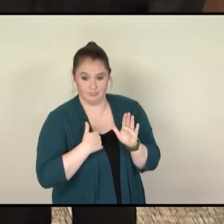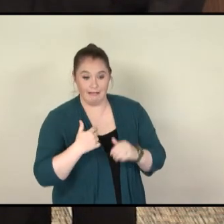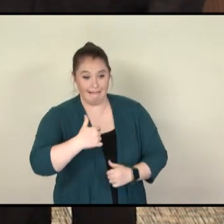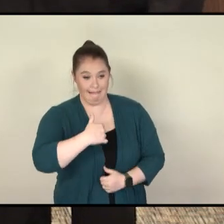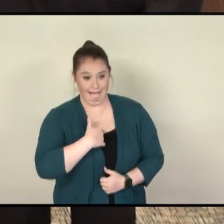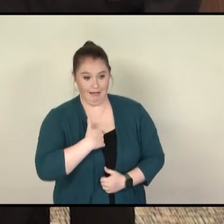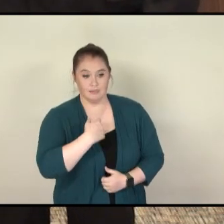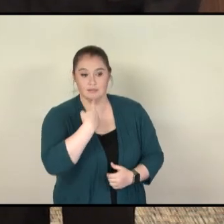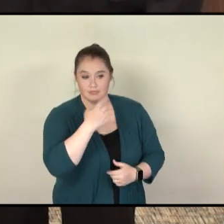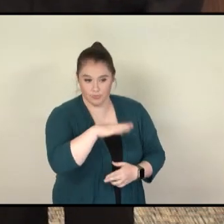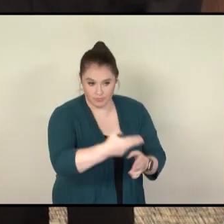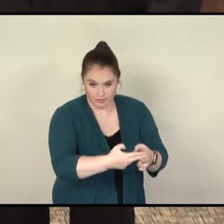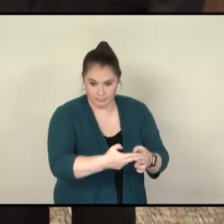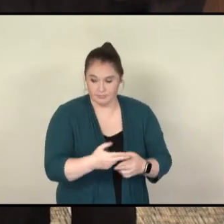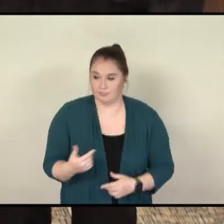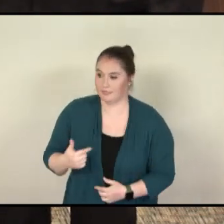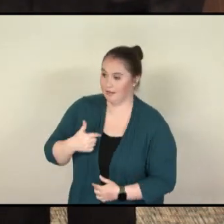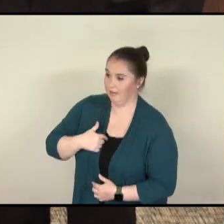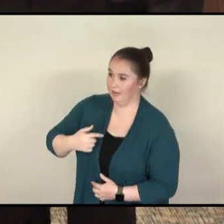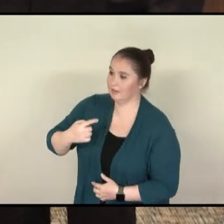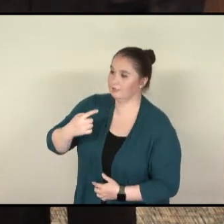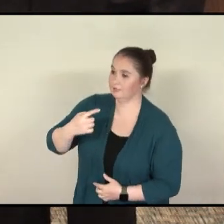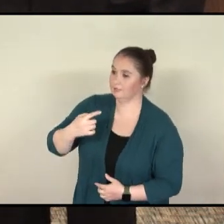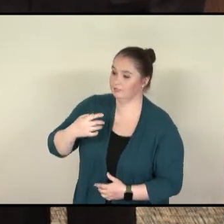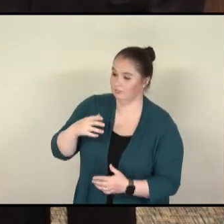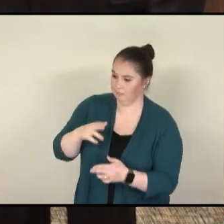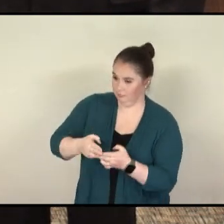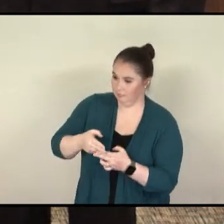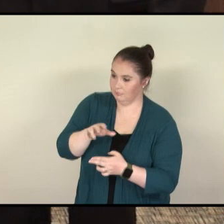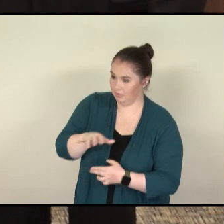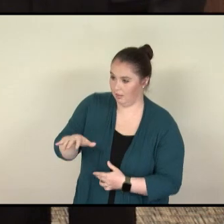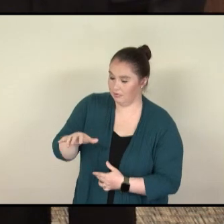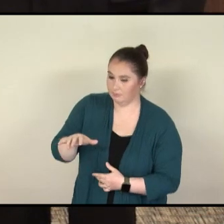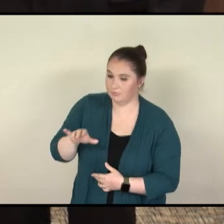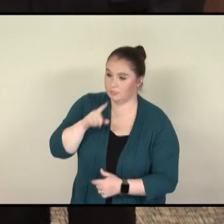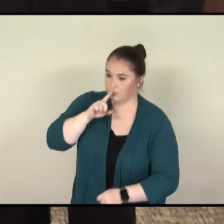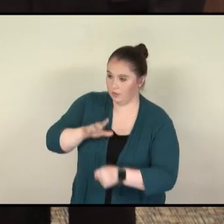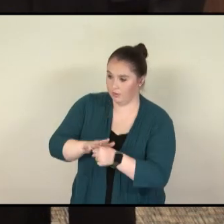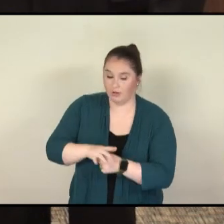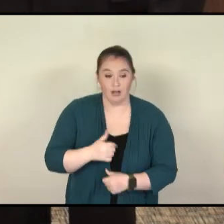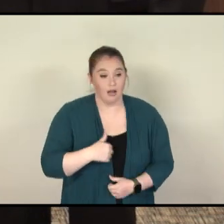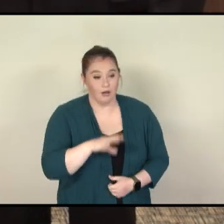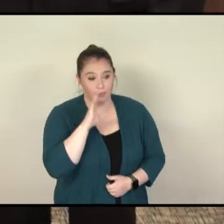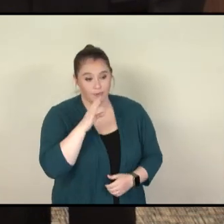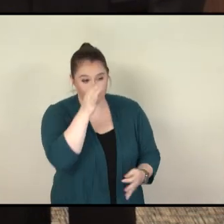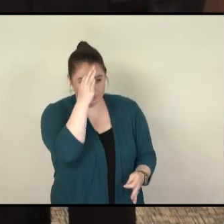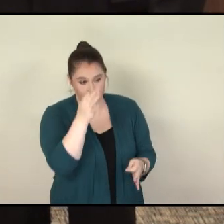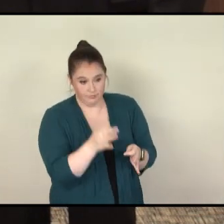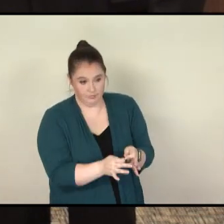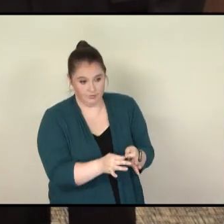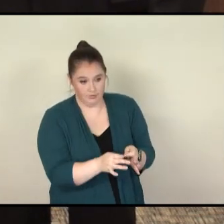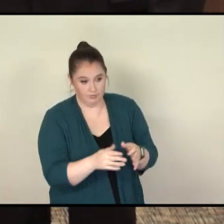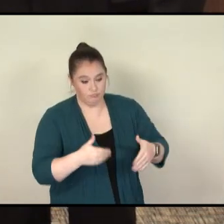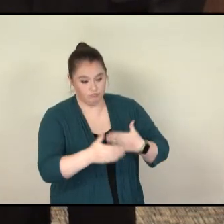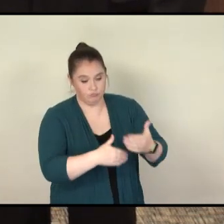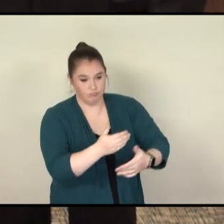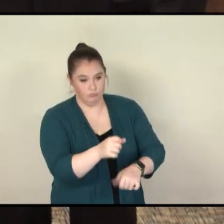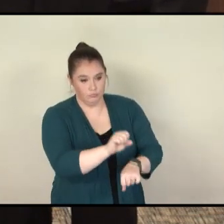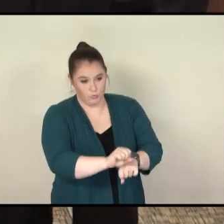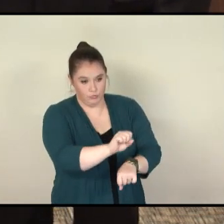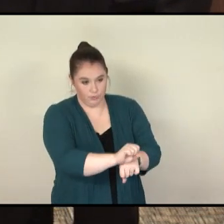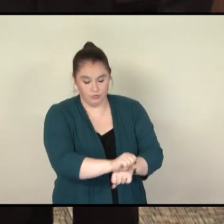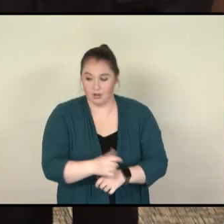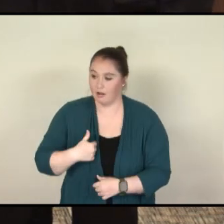solemnly swear I Jim Patton do solemnly swear that I will faithfully execute the duties that I will